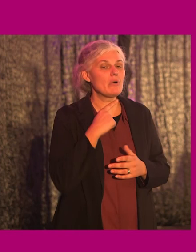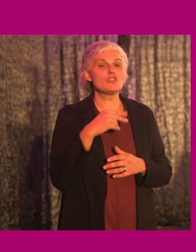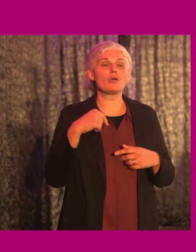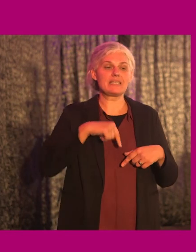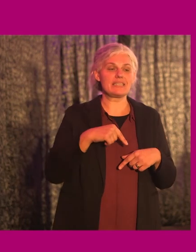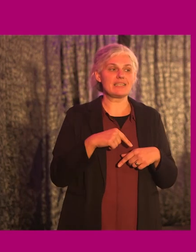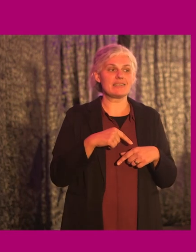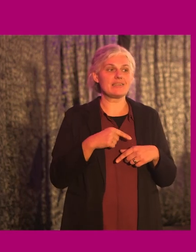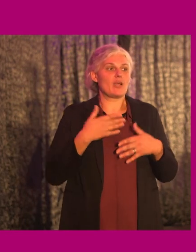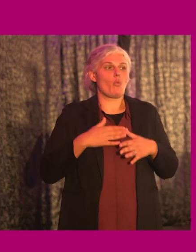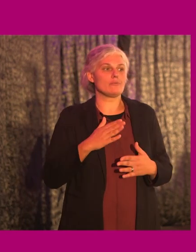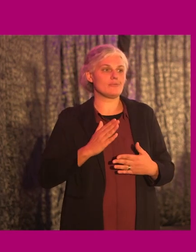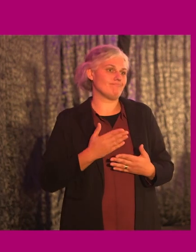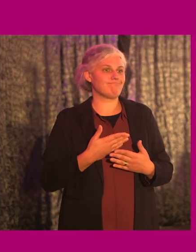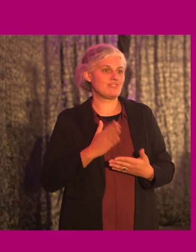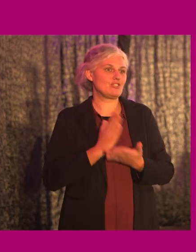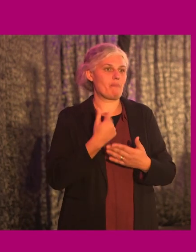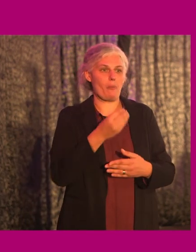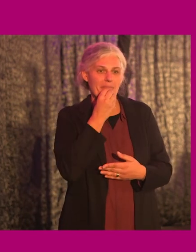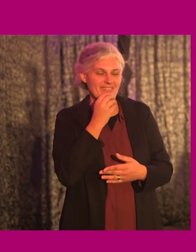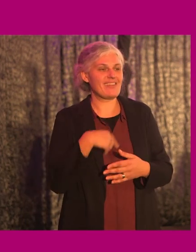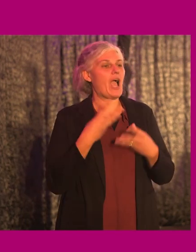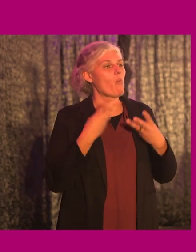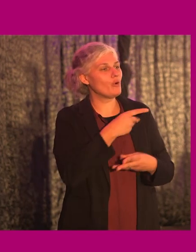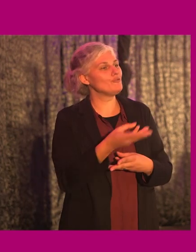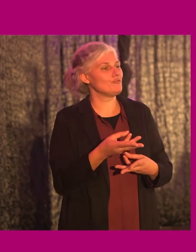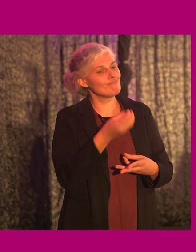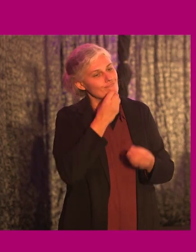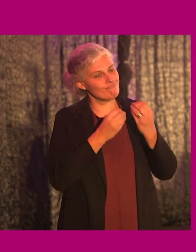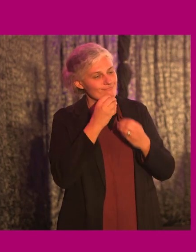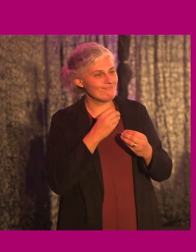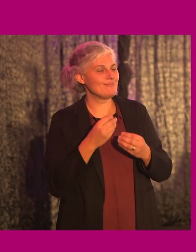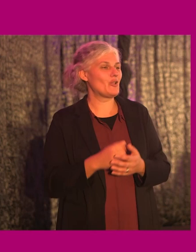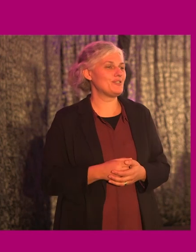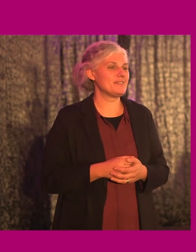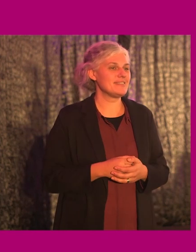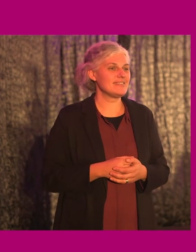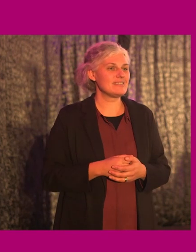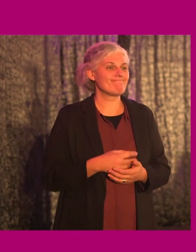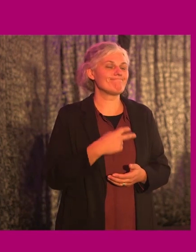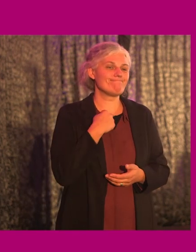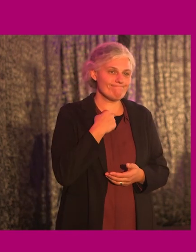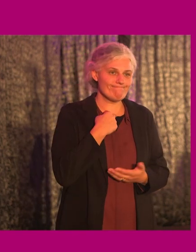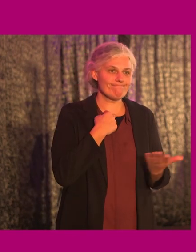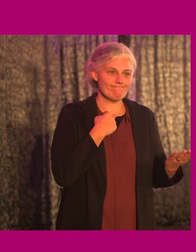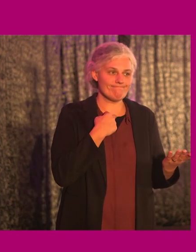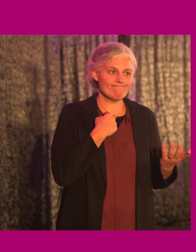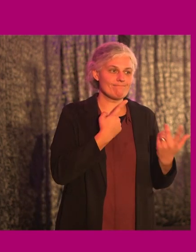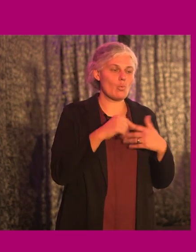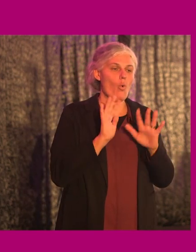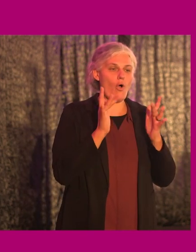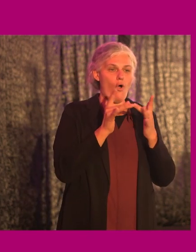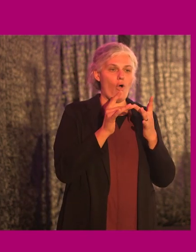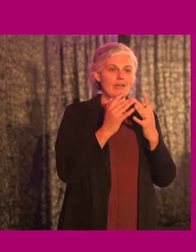stands between you and your lunch. I'm going to be the woman who tells you how to get to your lunch. Uh, so, um, unfortunately, again, for our online